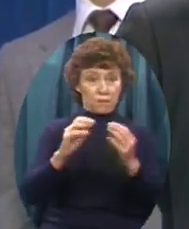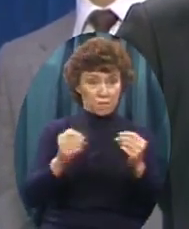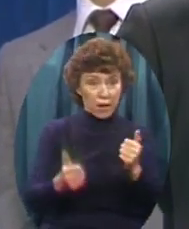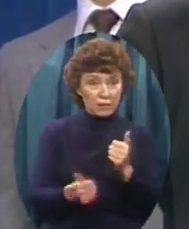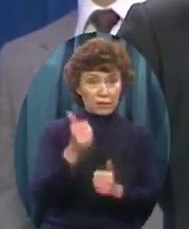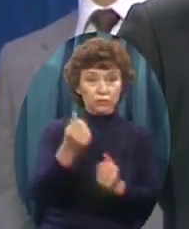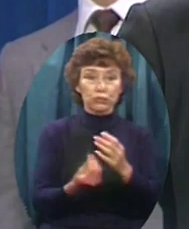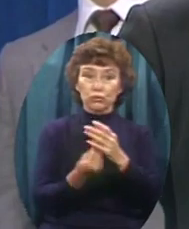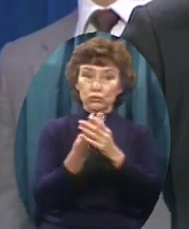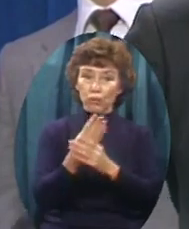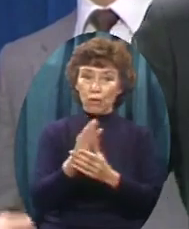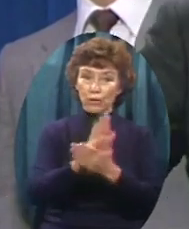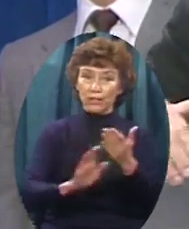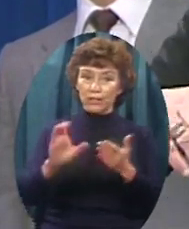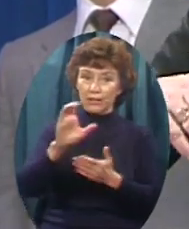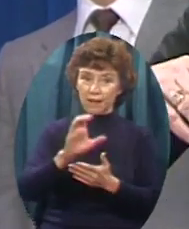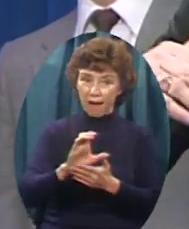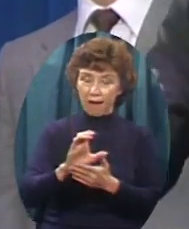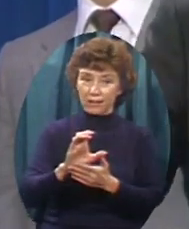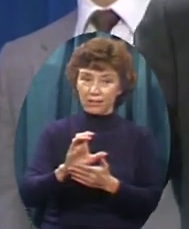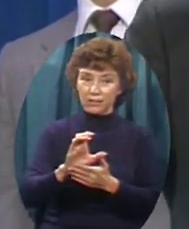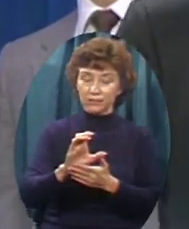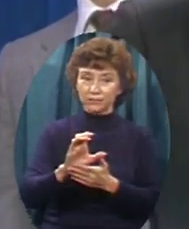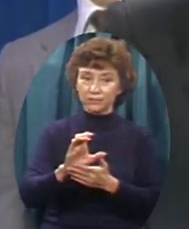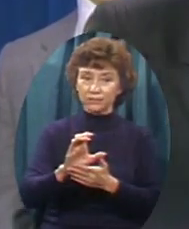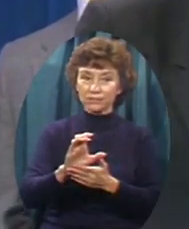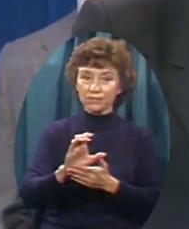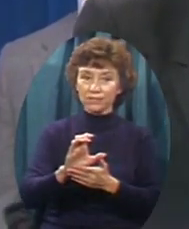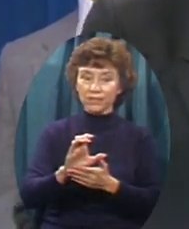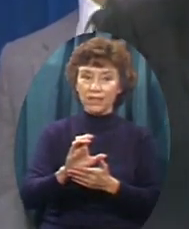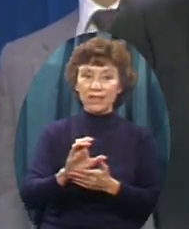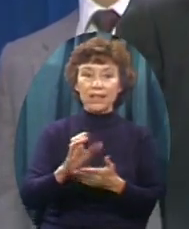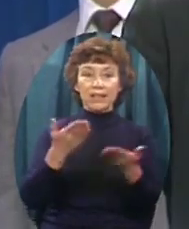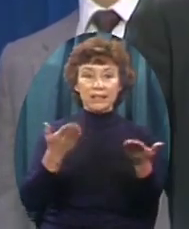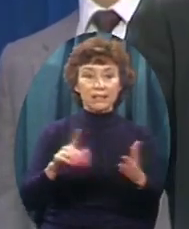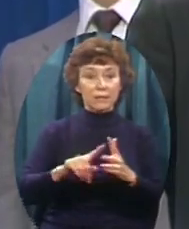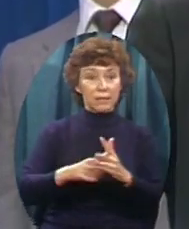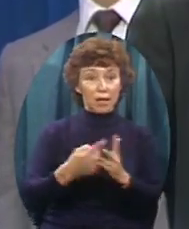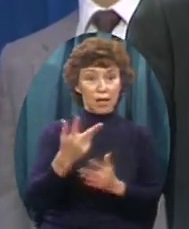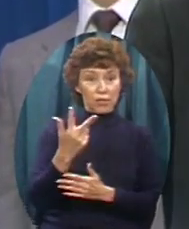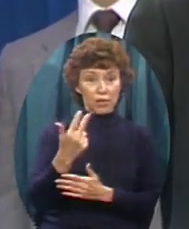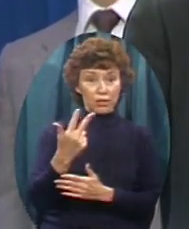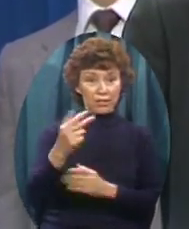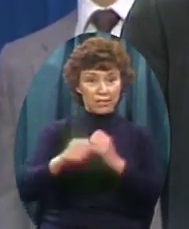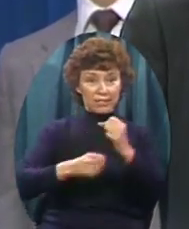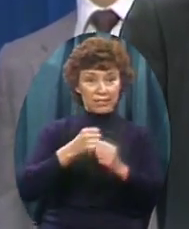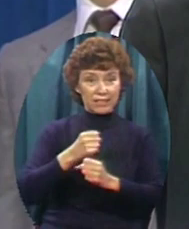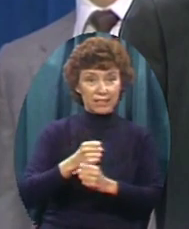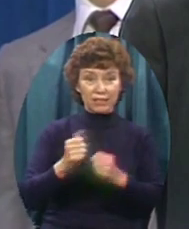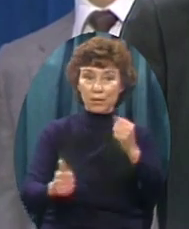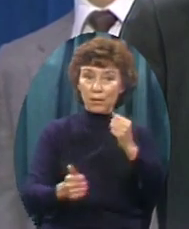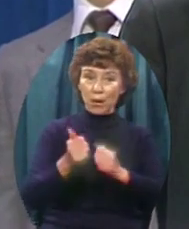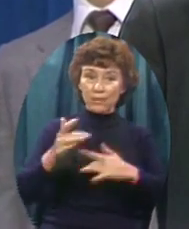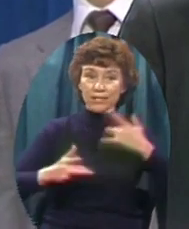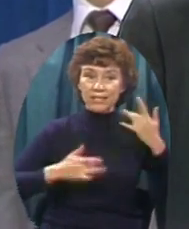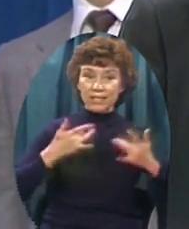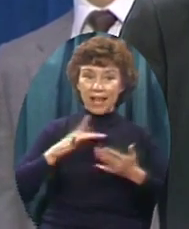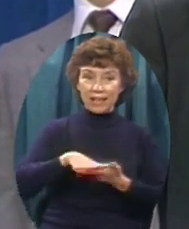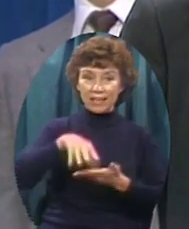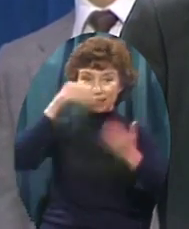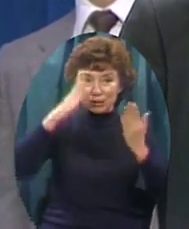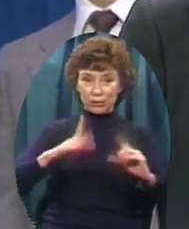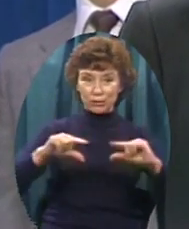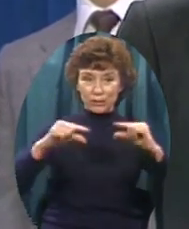year, beginning our 13th year, it's the most exciting student body we've ever had. We